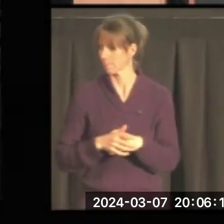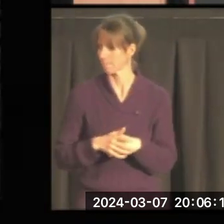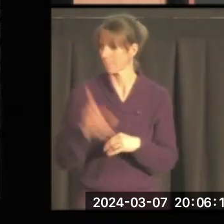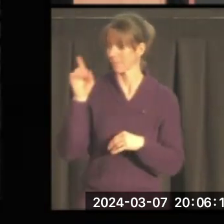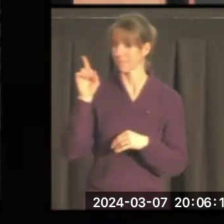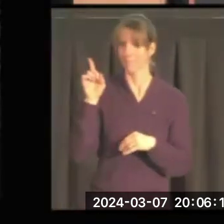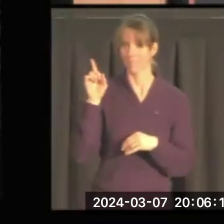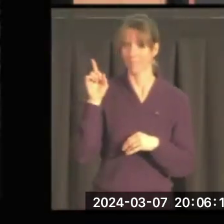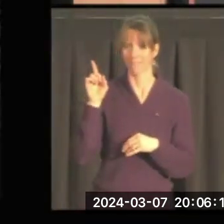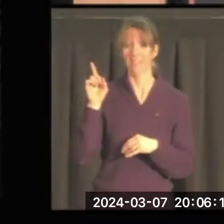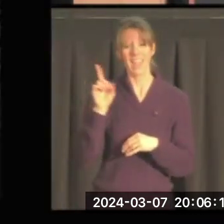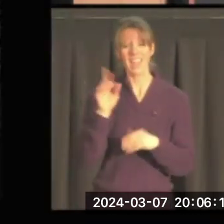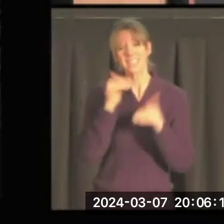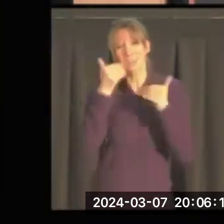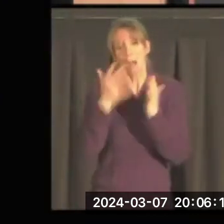He smiled on occasions.